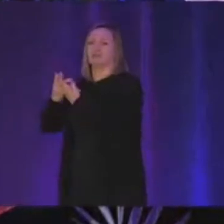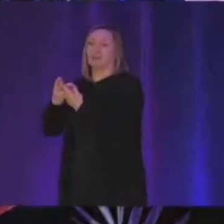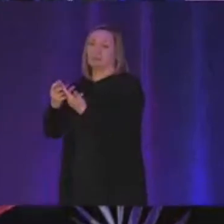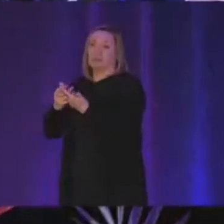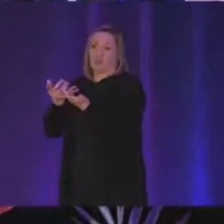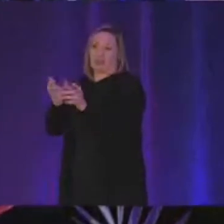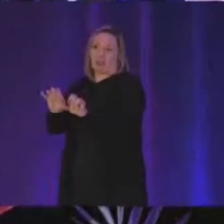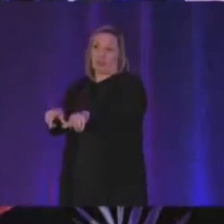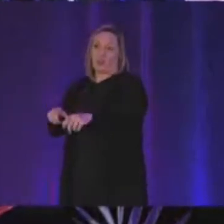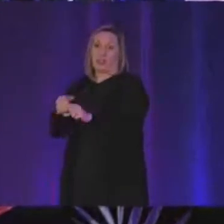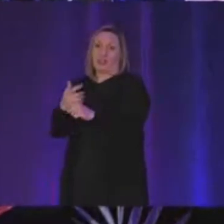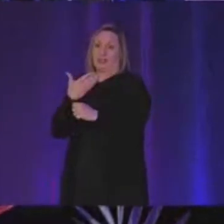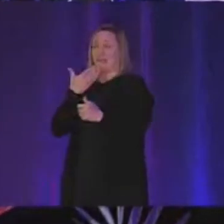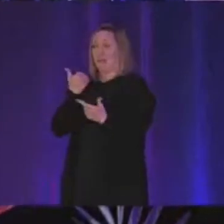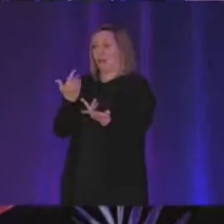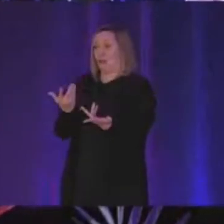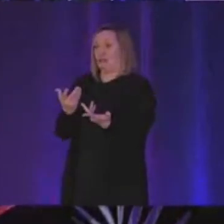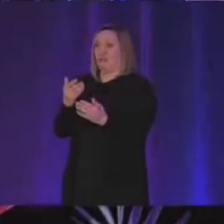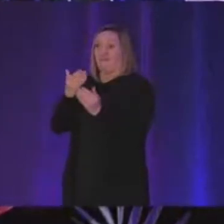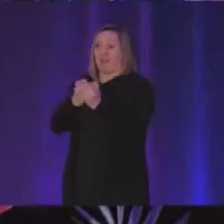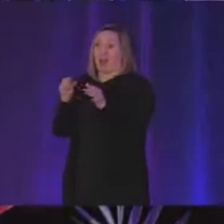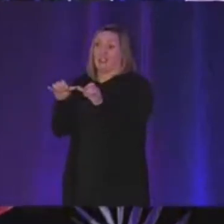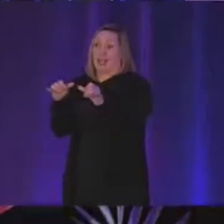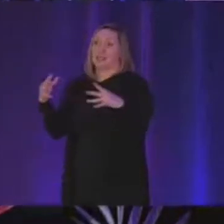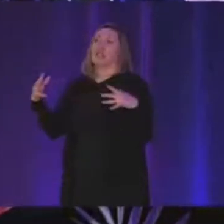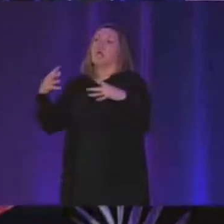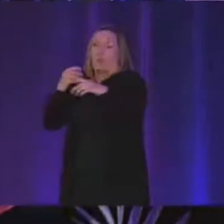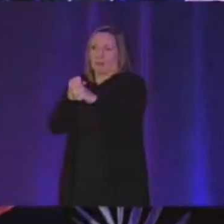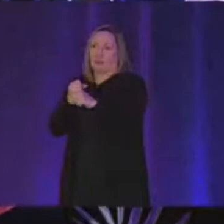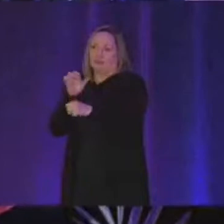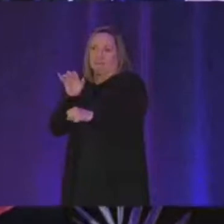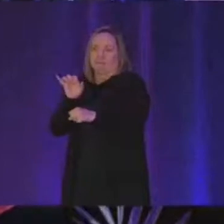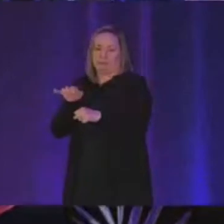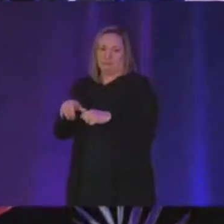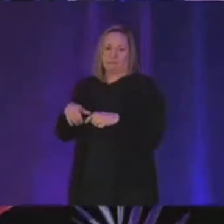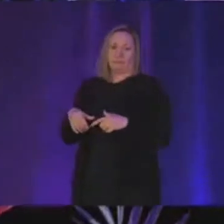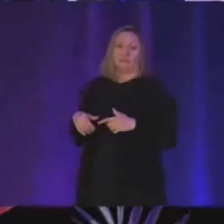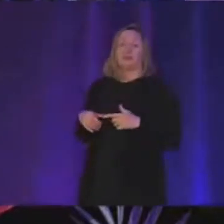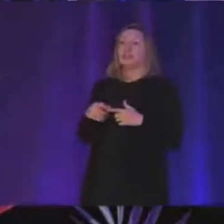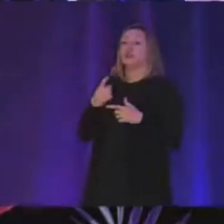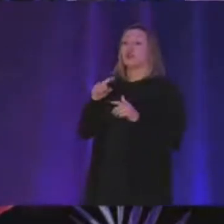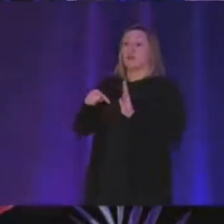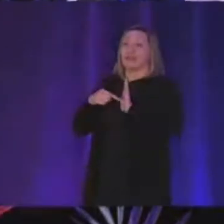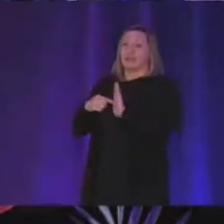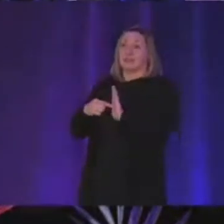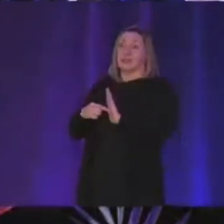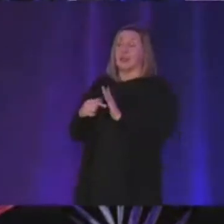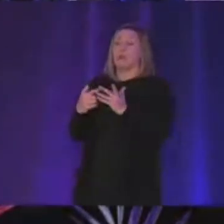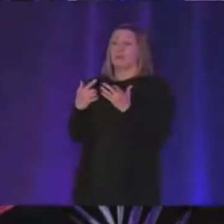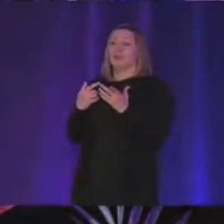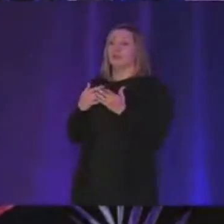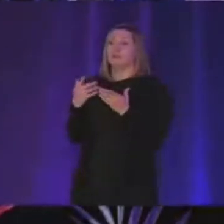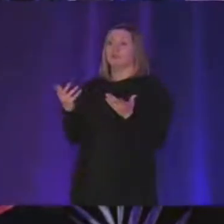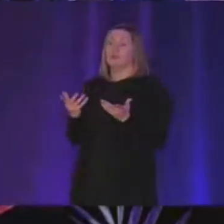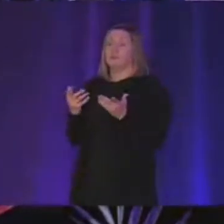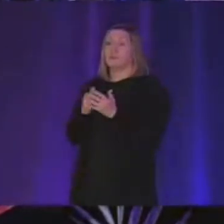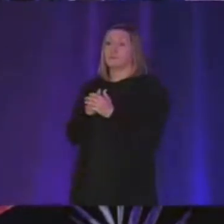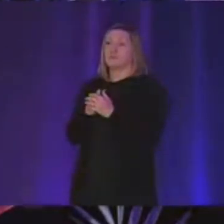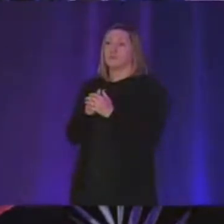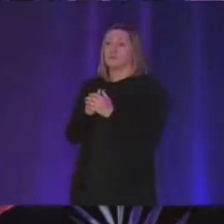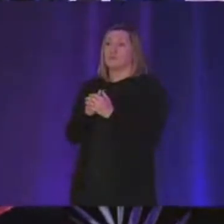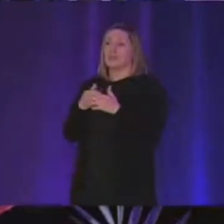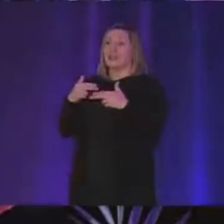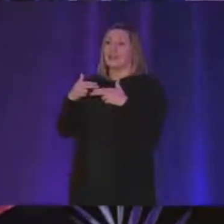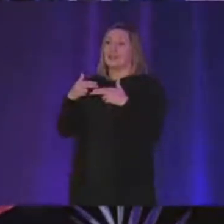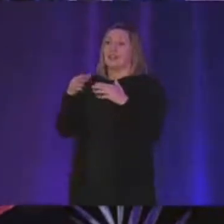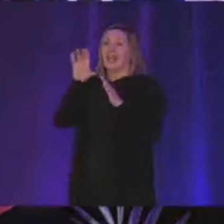better like file size compression now for example in this example like the the slide